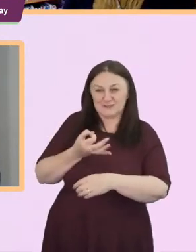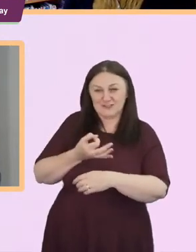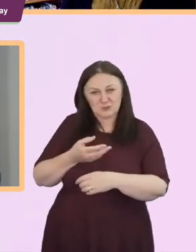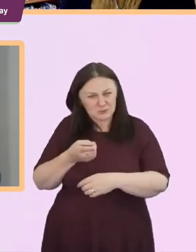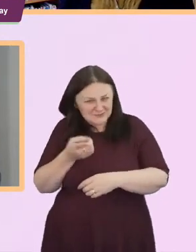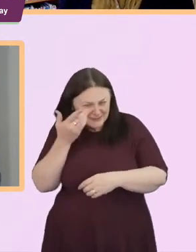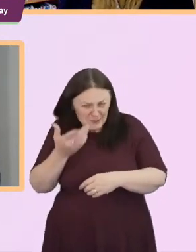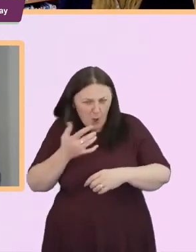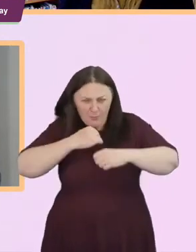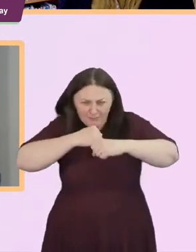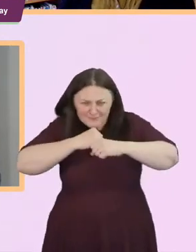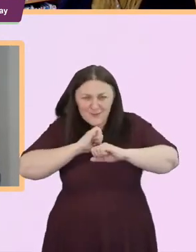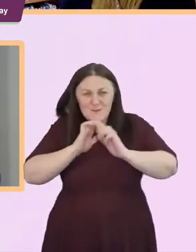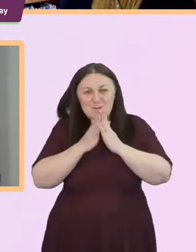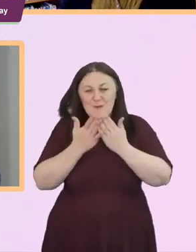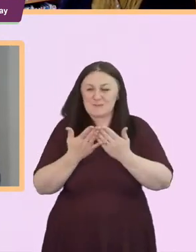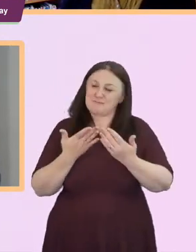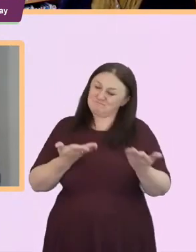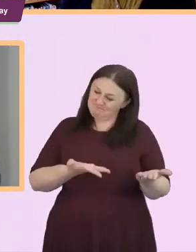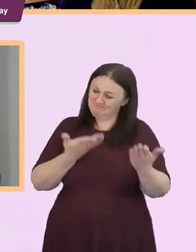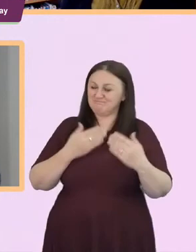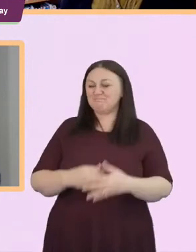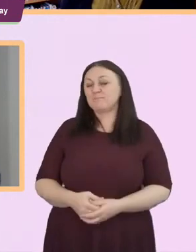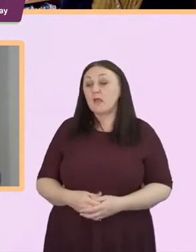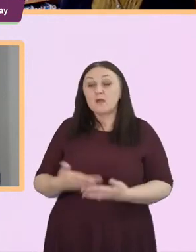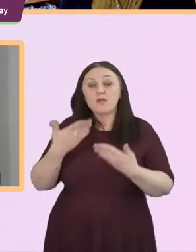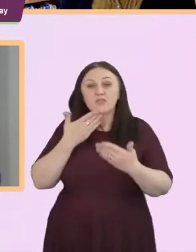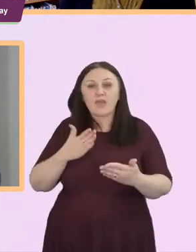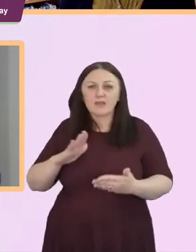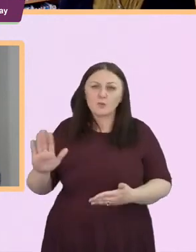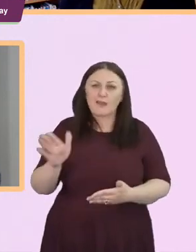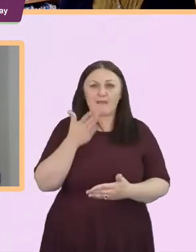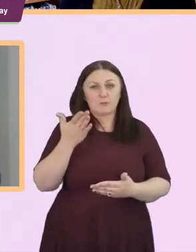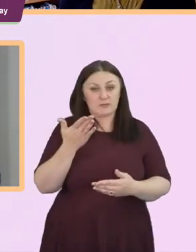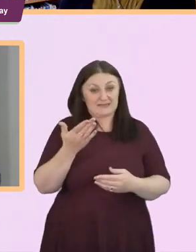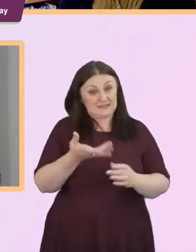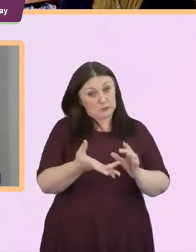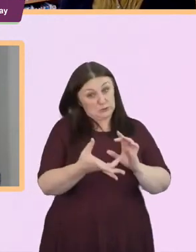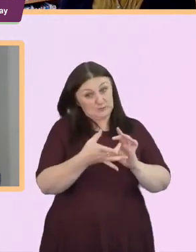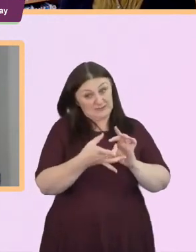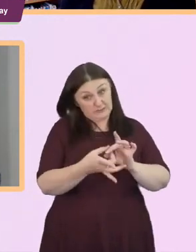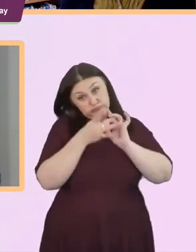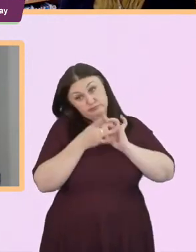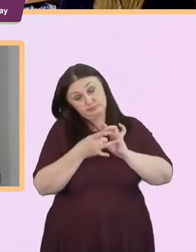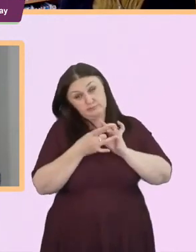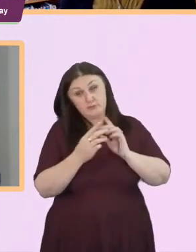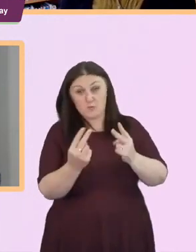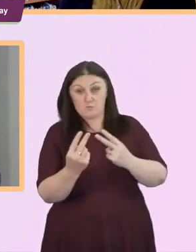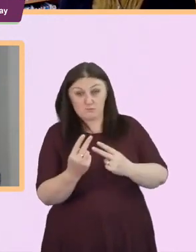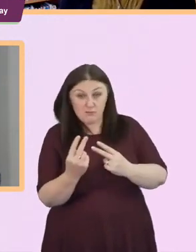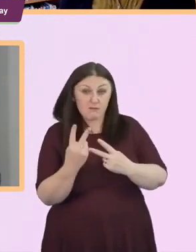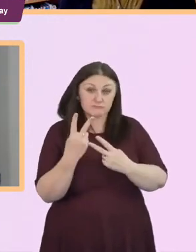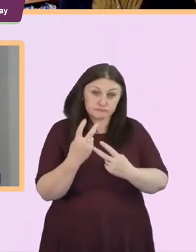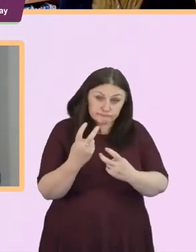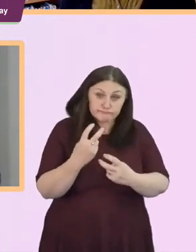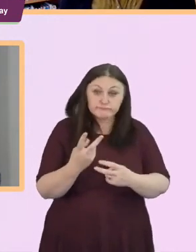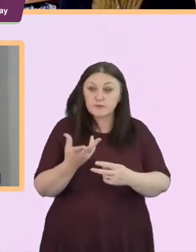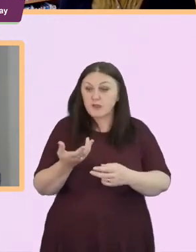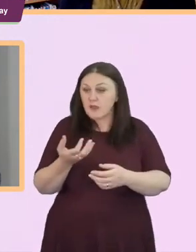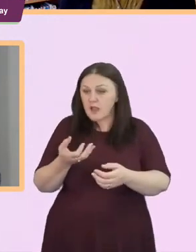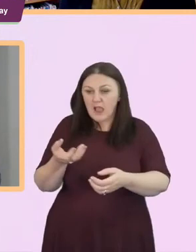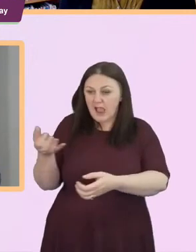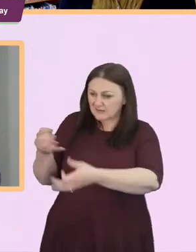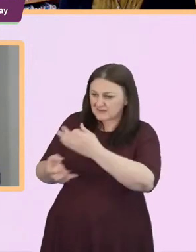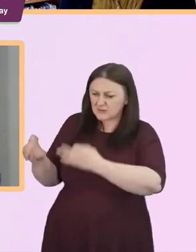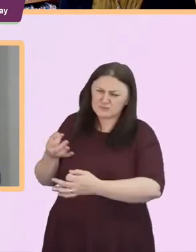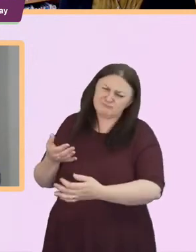um well thank you everybody who has been with us today listing asking questions sorry it was